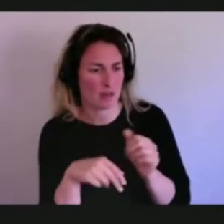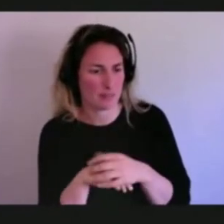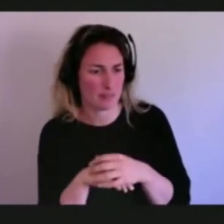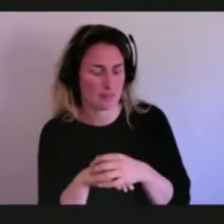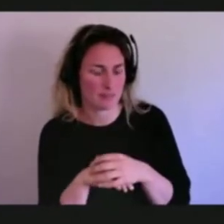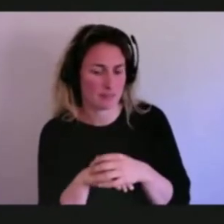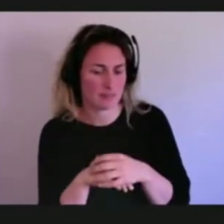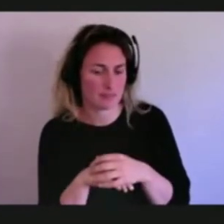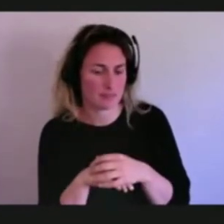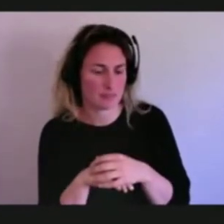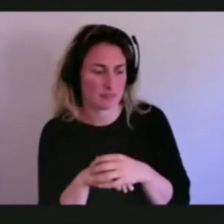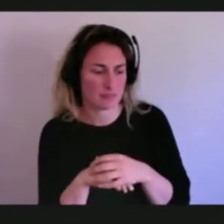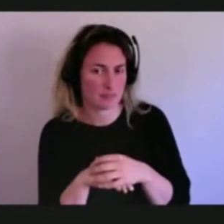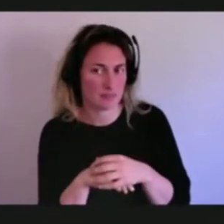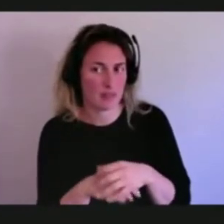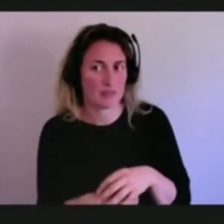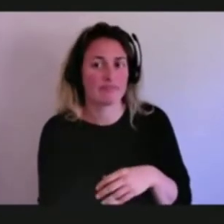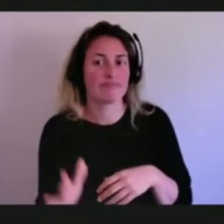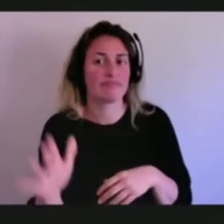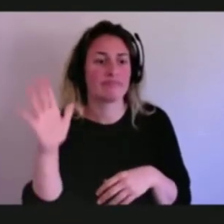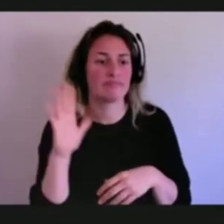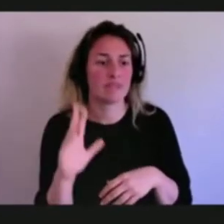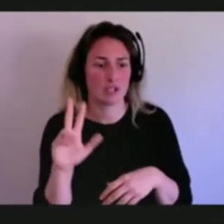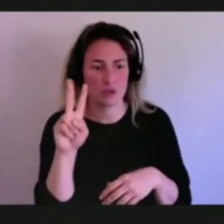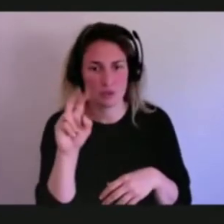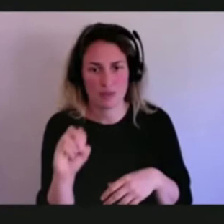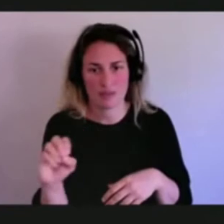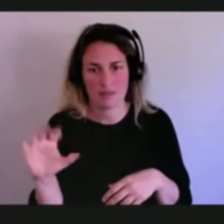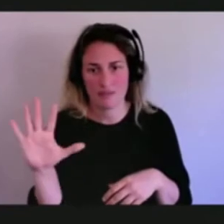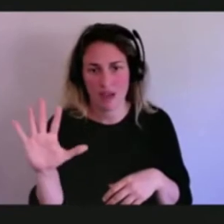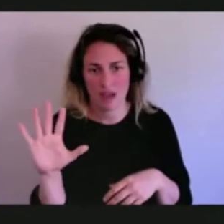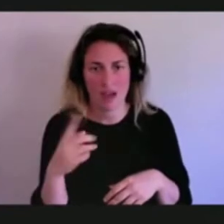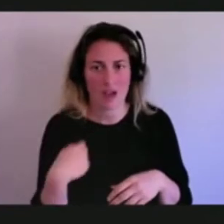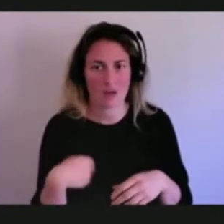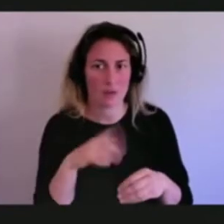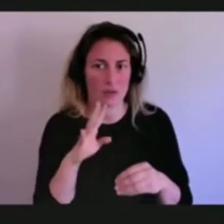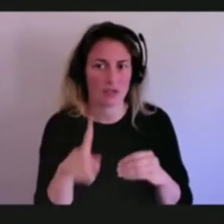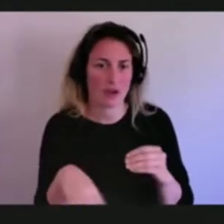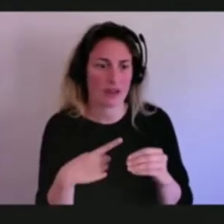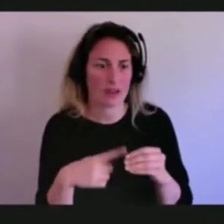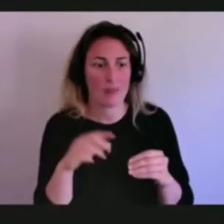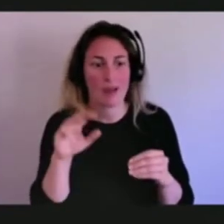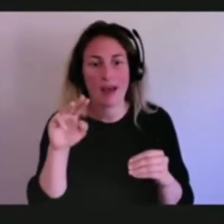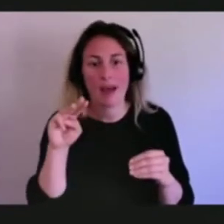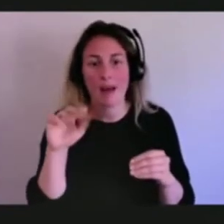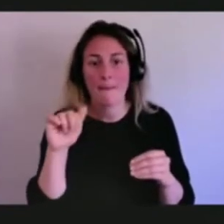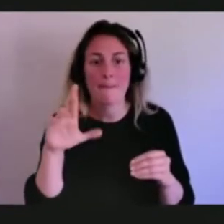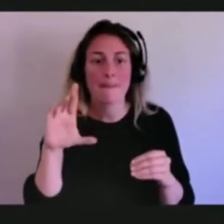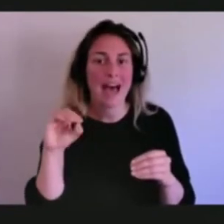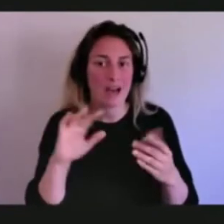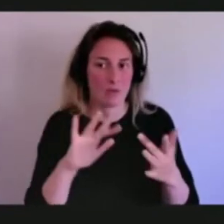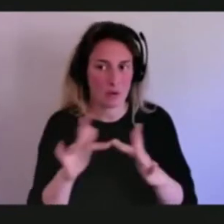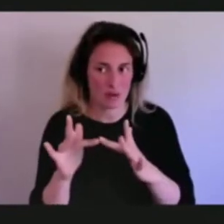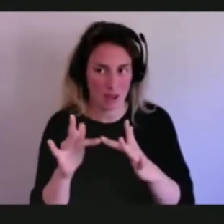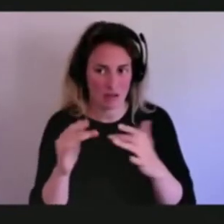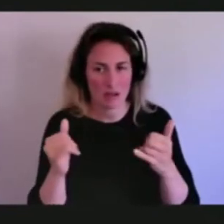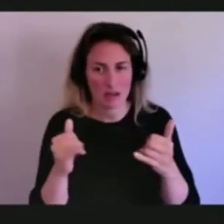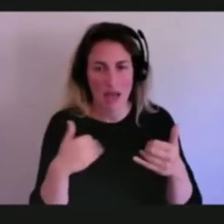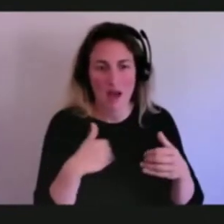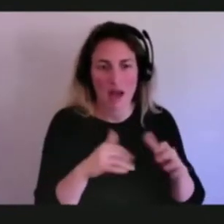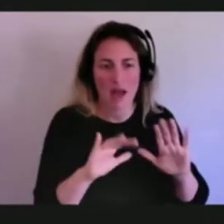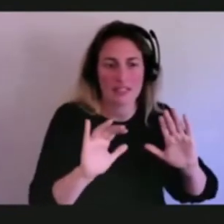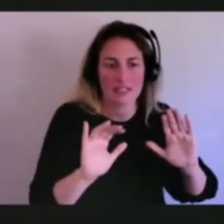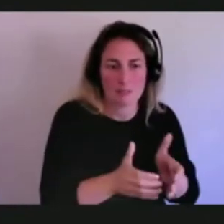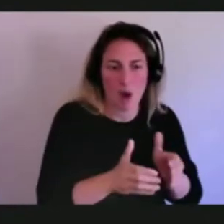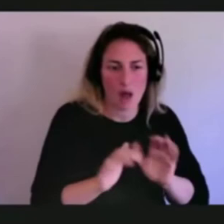discussing this, you know, particularly back because of the bot, I it's very much a macro network system still, right? Now we've got small cells built in, layering, different approaches.